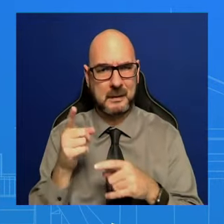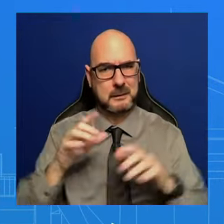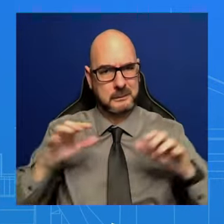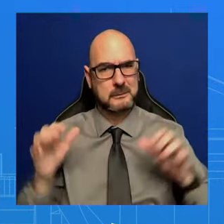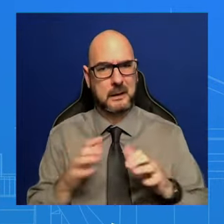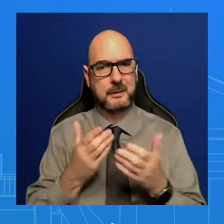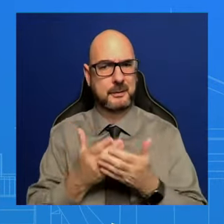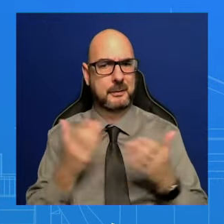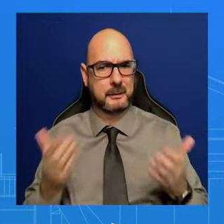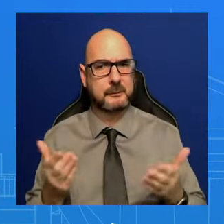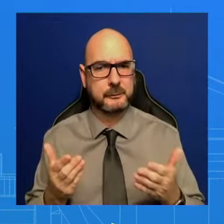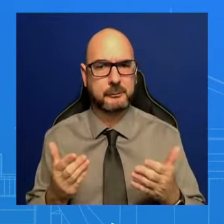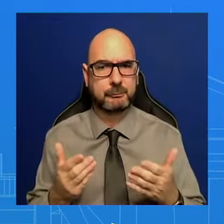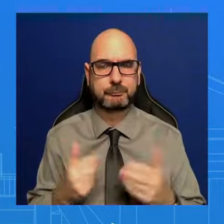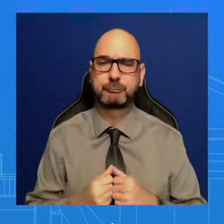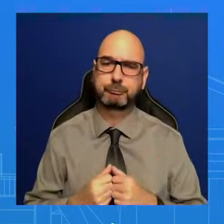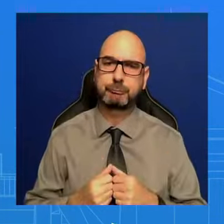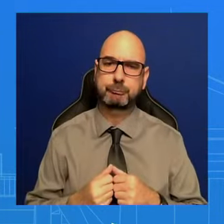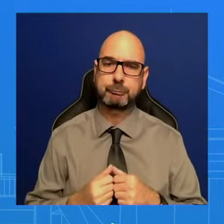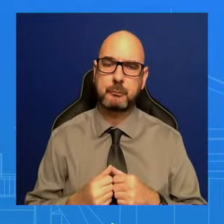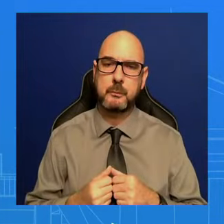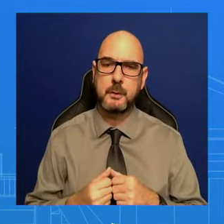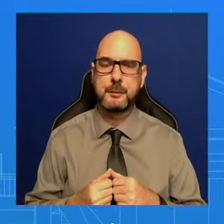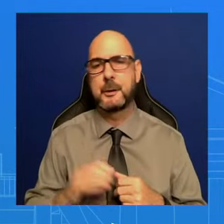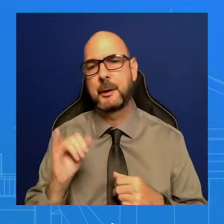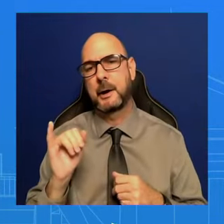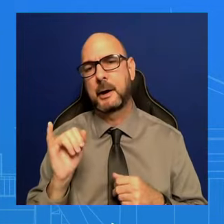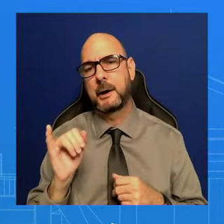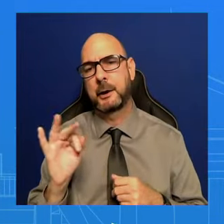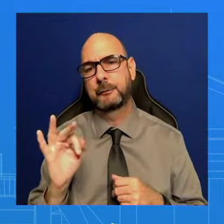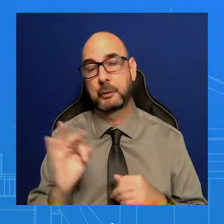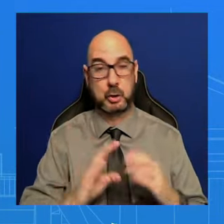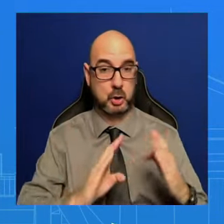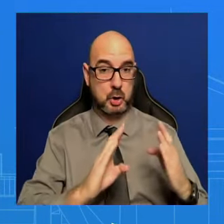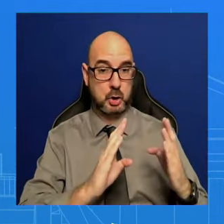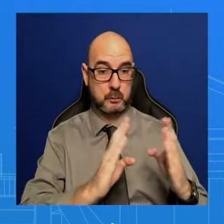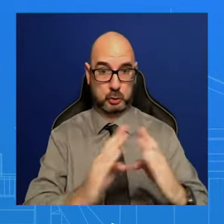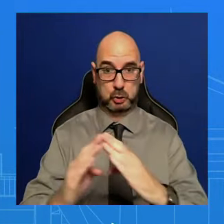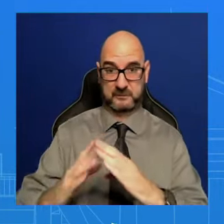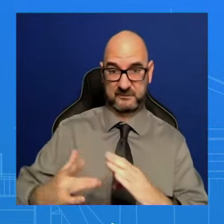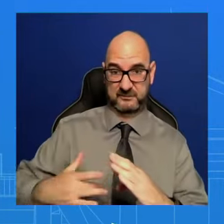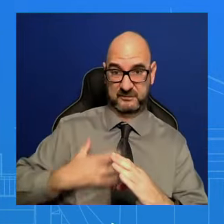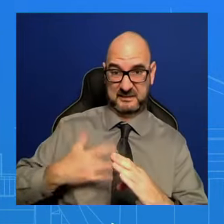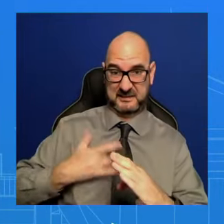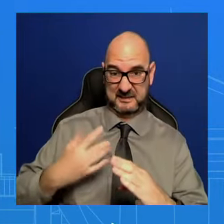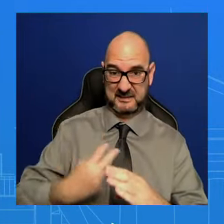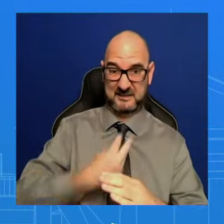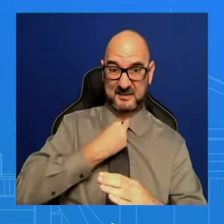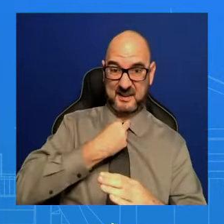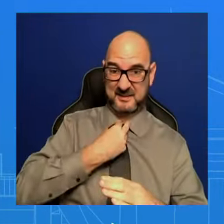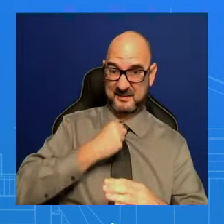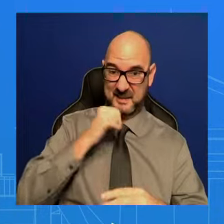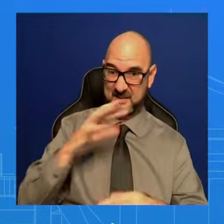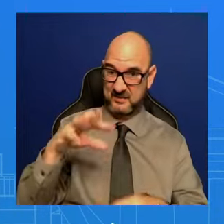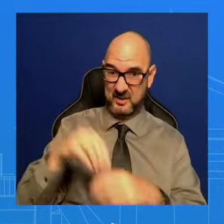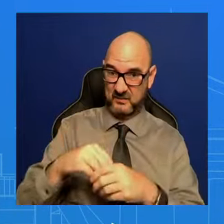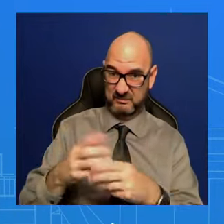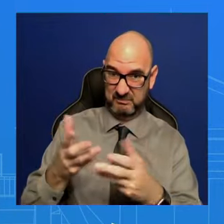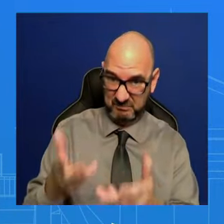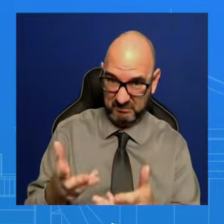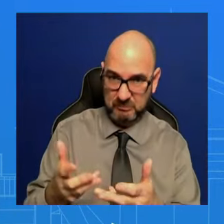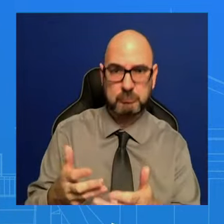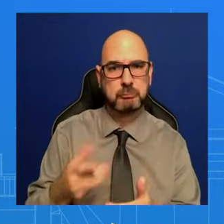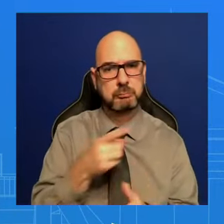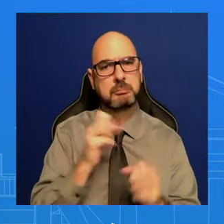communities that have felt that they've been left behind are not left behind. And you see that in every, for example, every economic